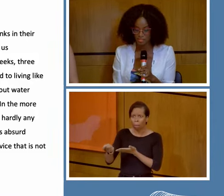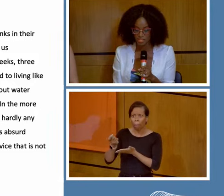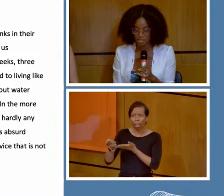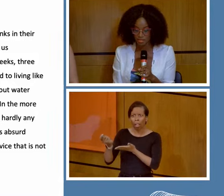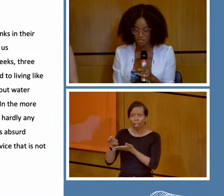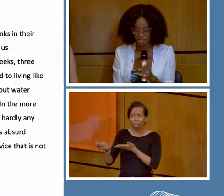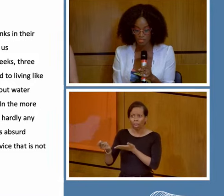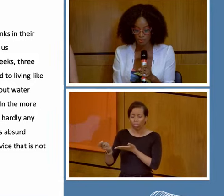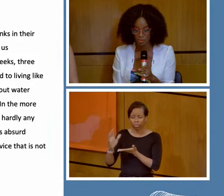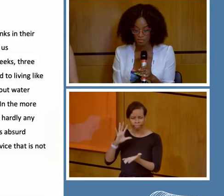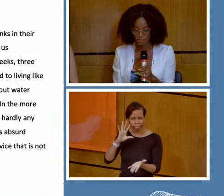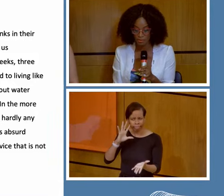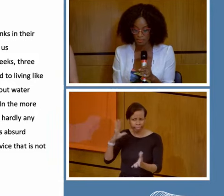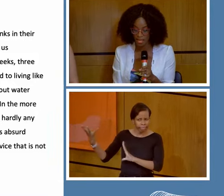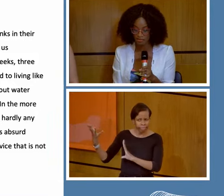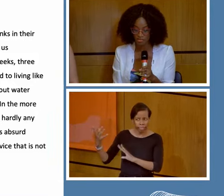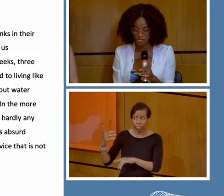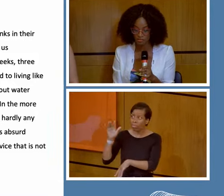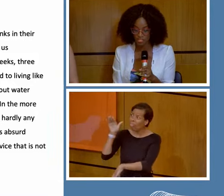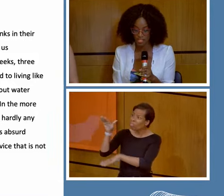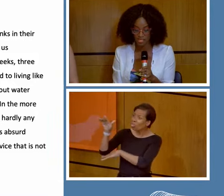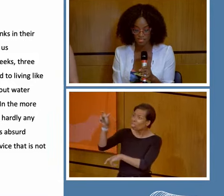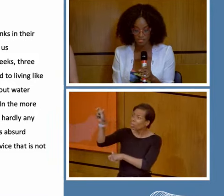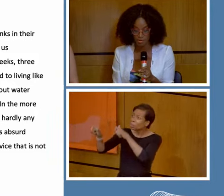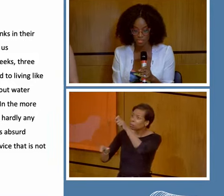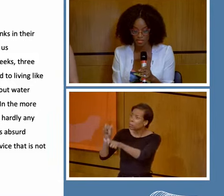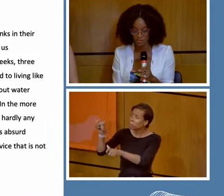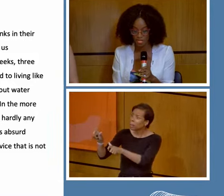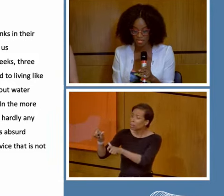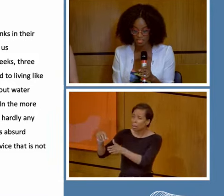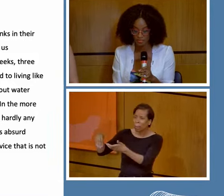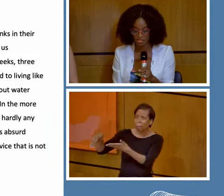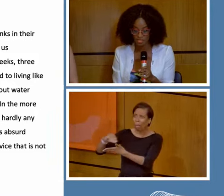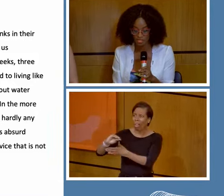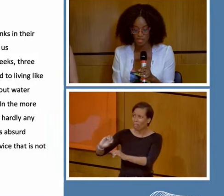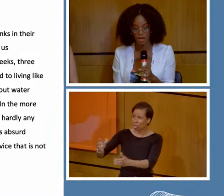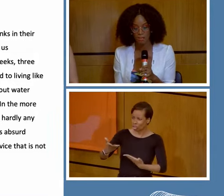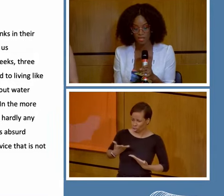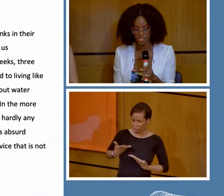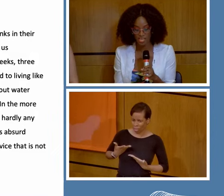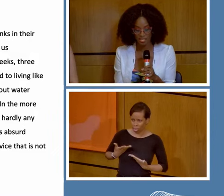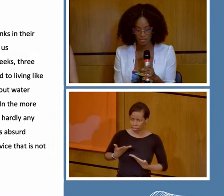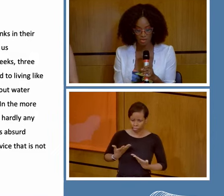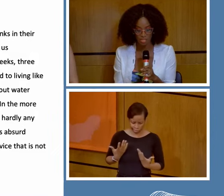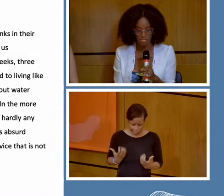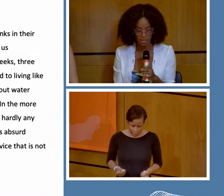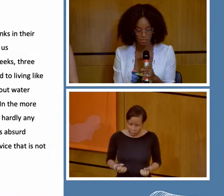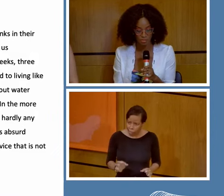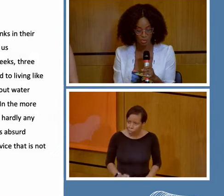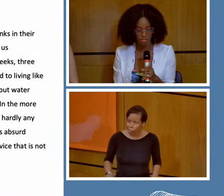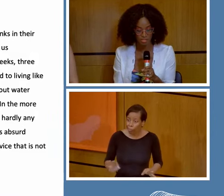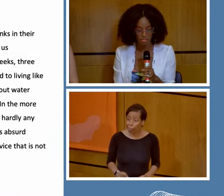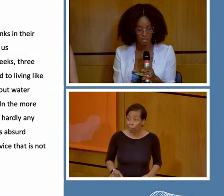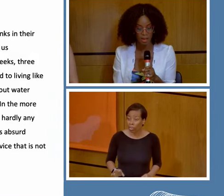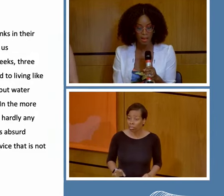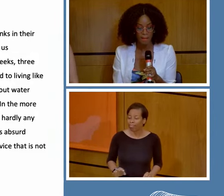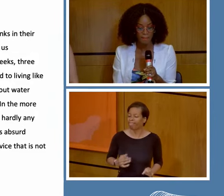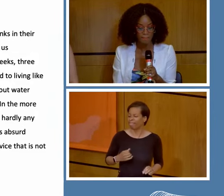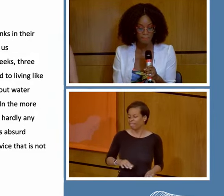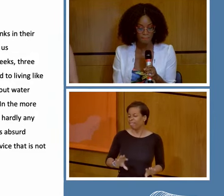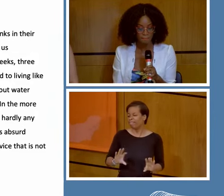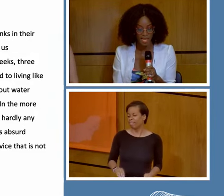This is absurd, because poorer people are paying for a service that is not even being delivered. I'm going to end on Ismael's words.